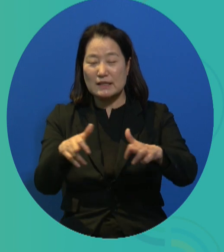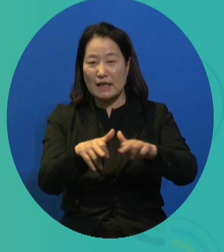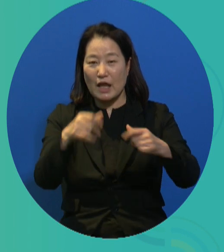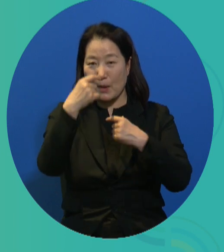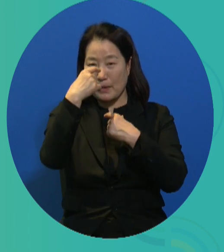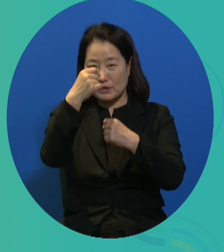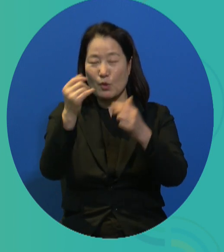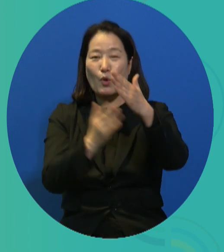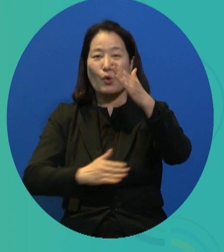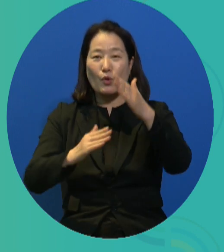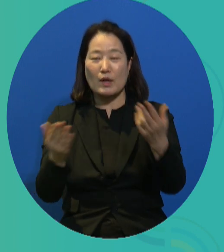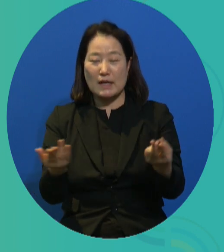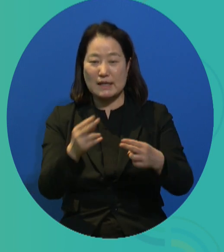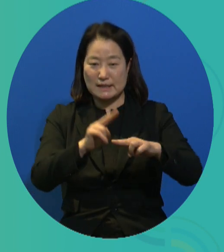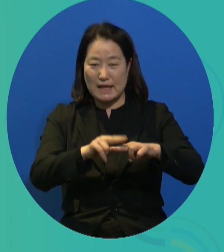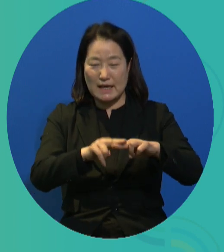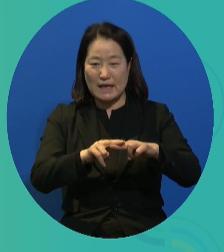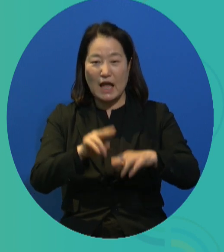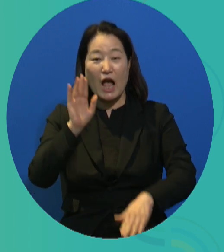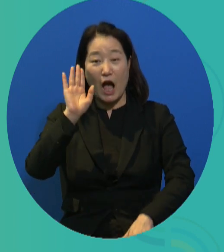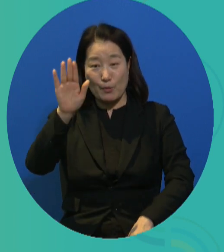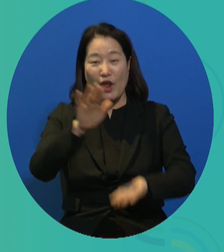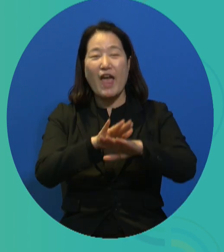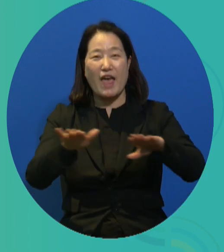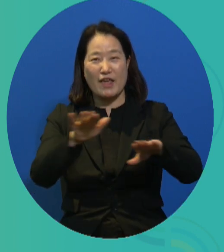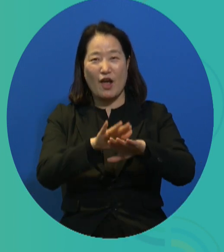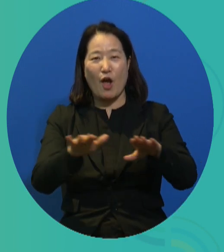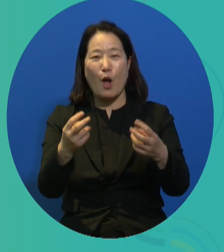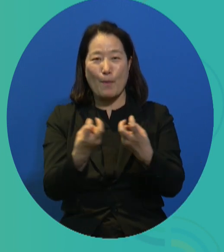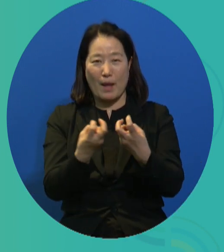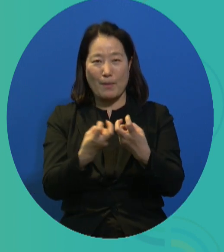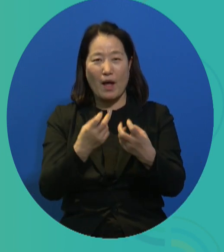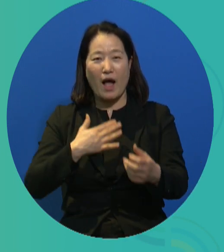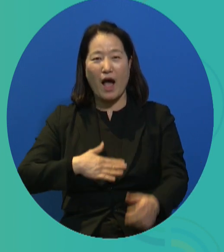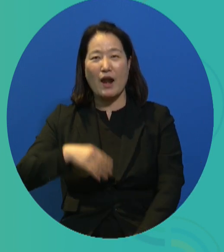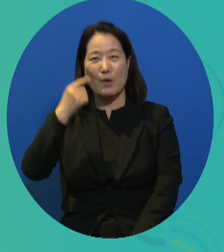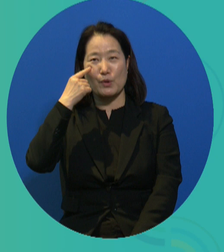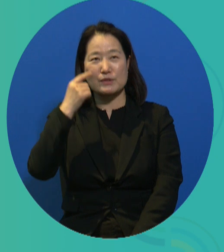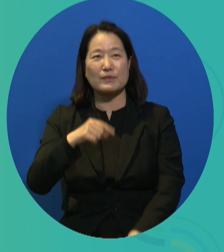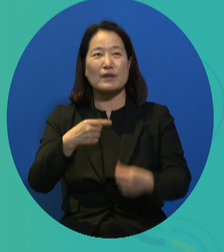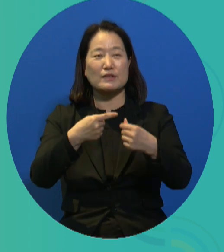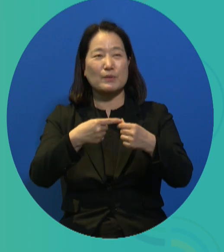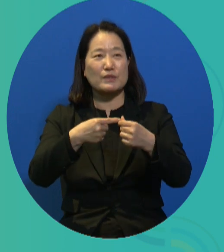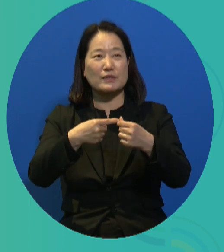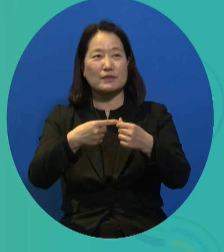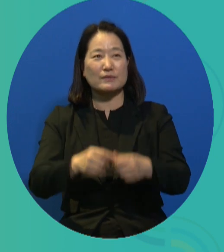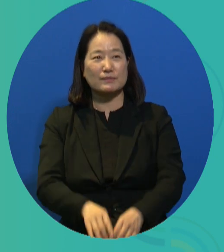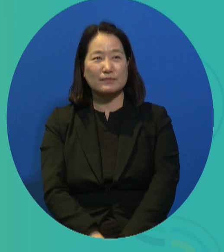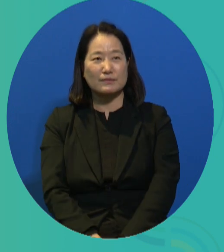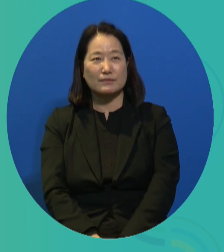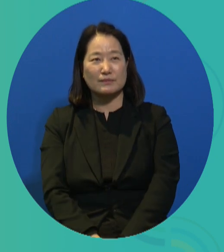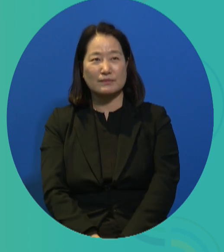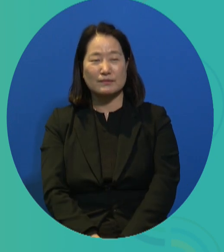and contribute. And there are several recommendations that I'd like to make to improve this project.